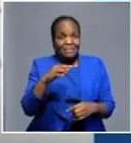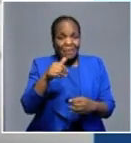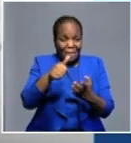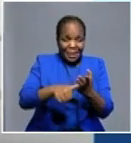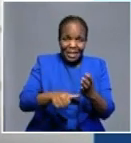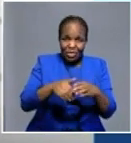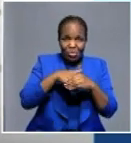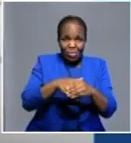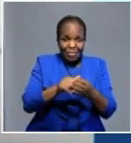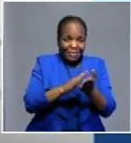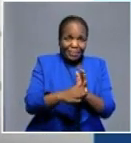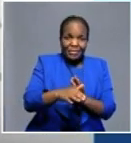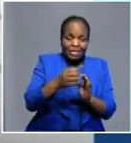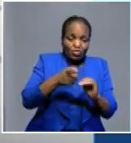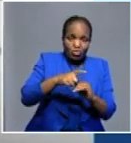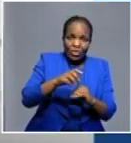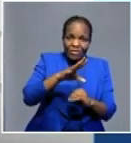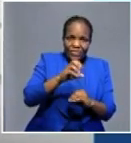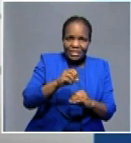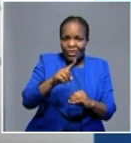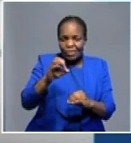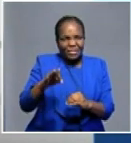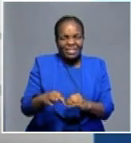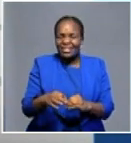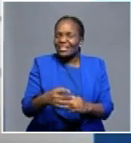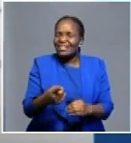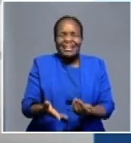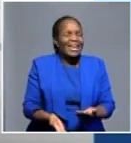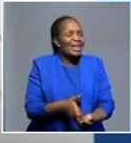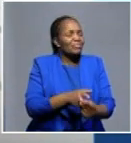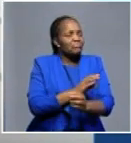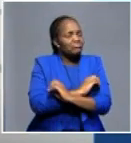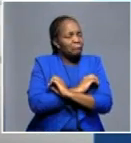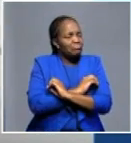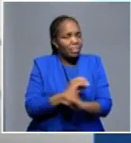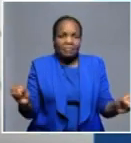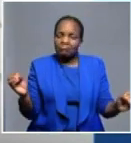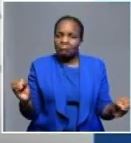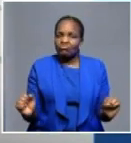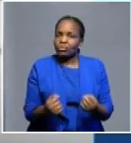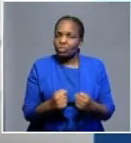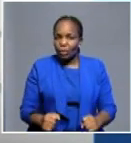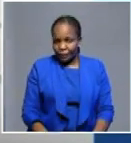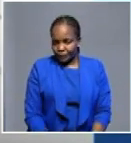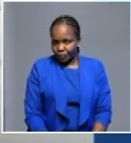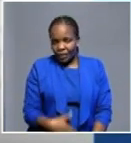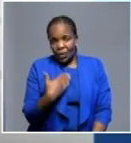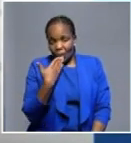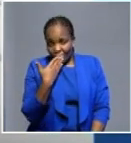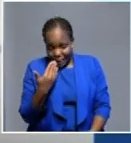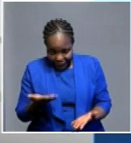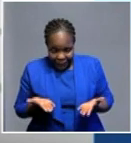that doesn't bring the solution. It will just worsen the situation. Therefore, at this particular moment,